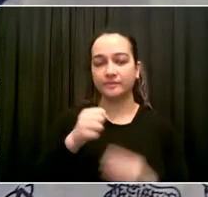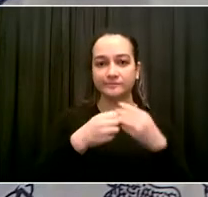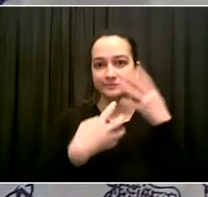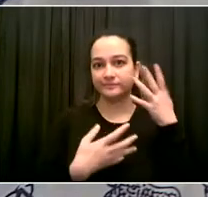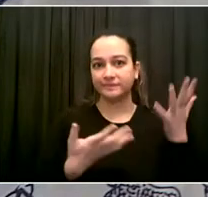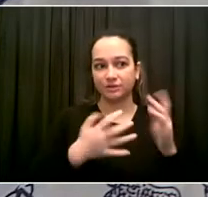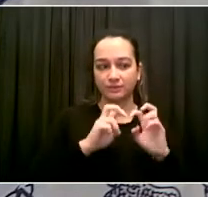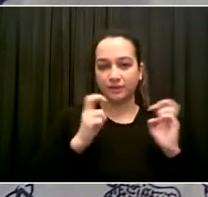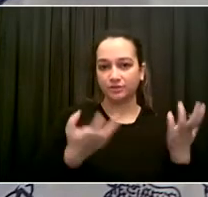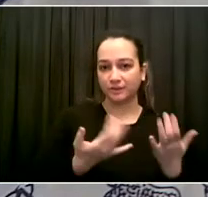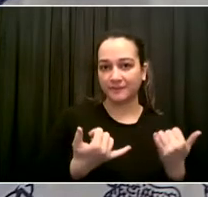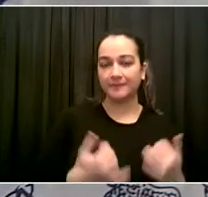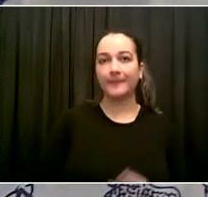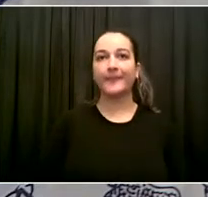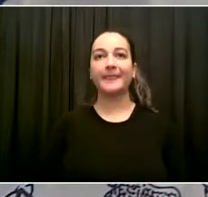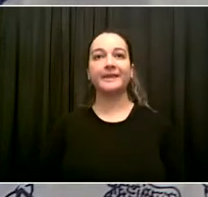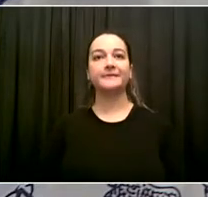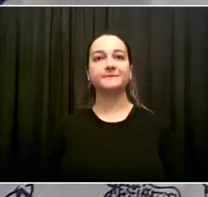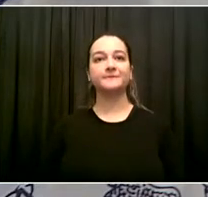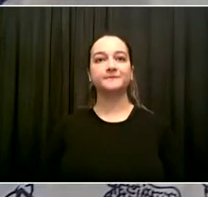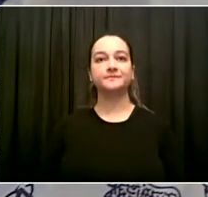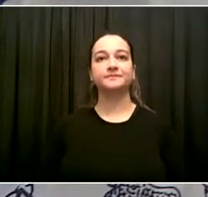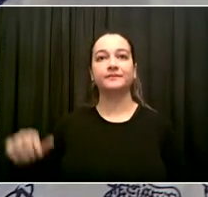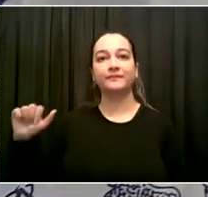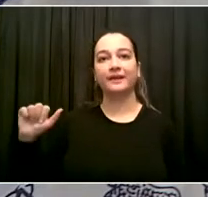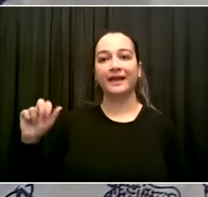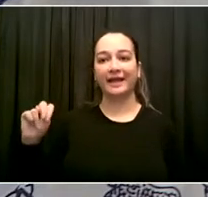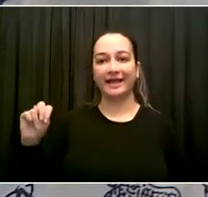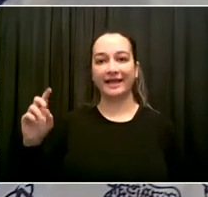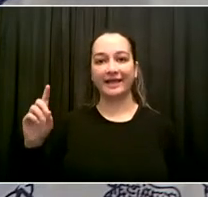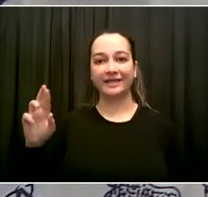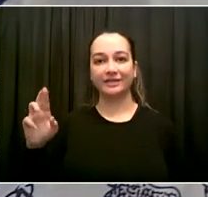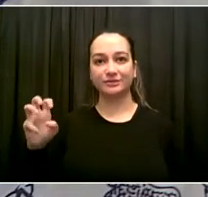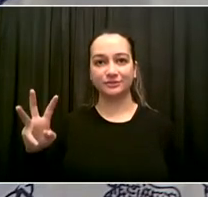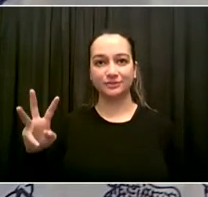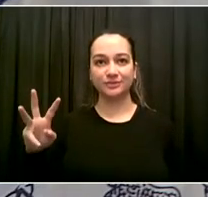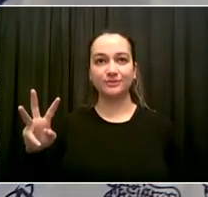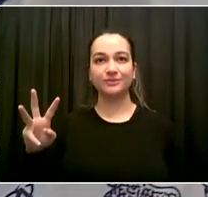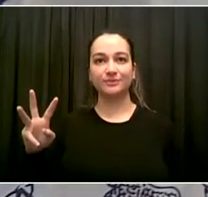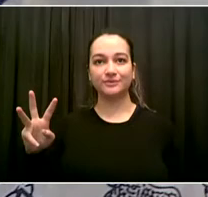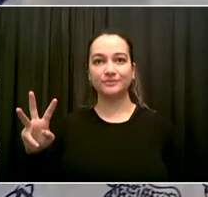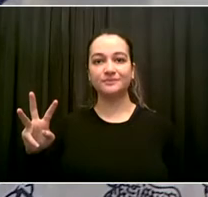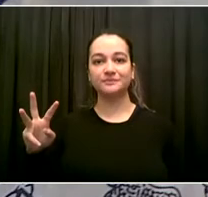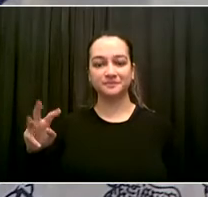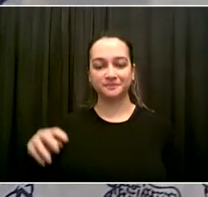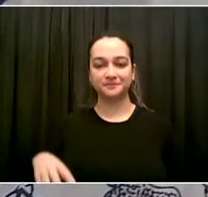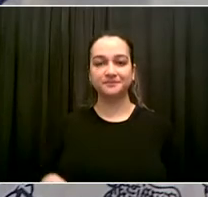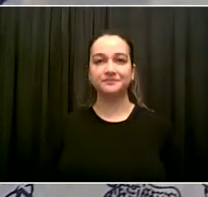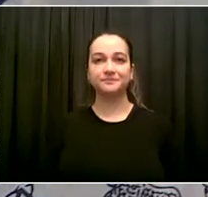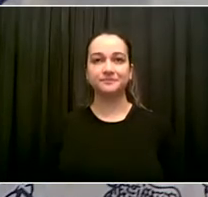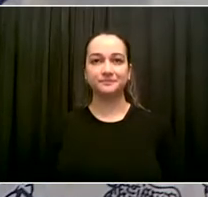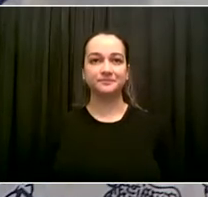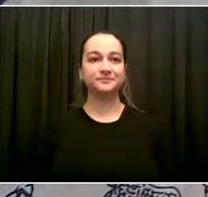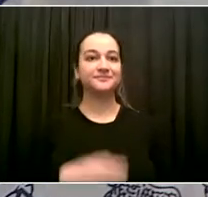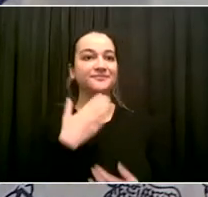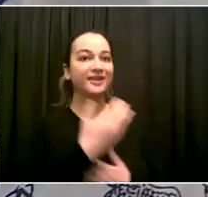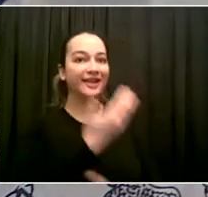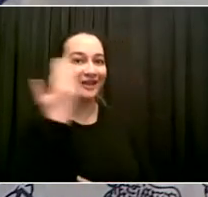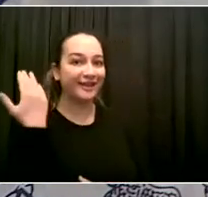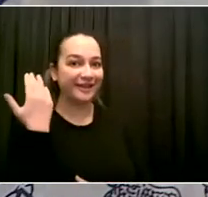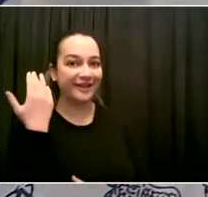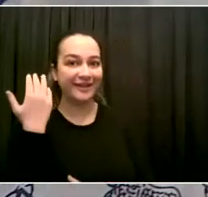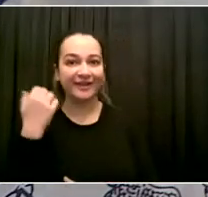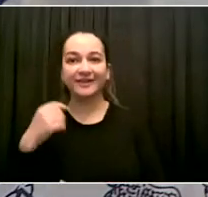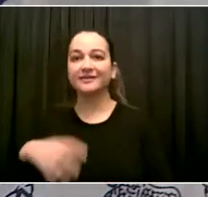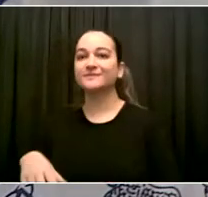Good morning, everyone. And Mayor, I hope your arm doesn't hurt too much after that shot. My question is, my